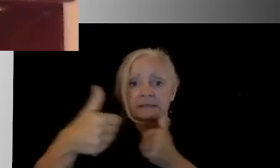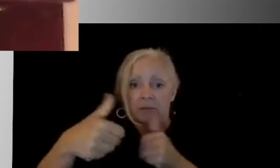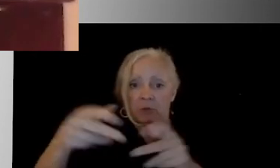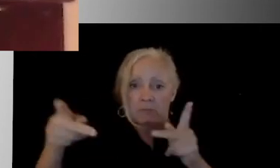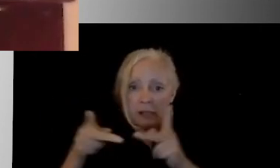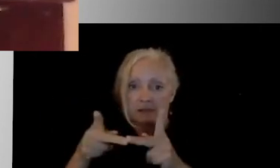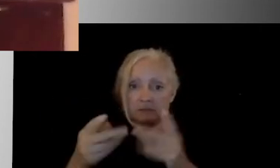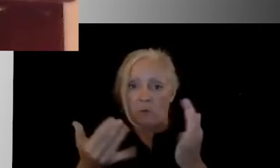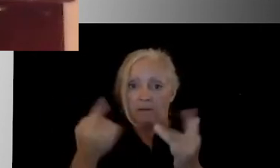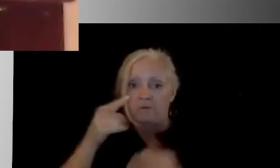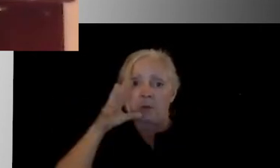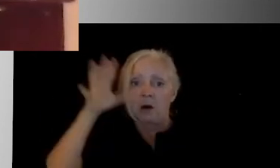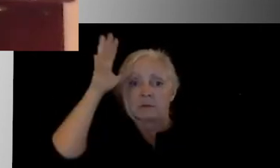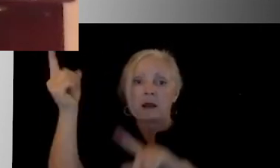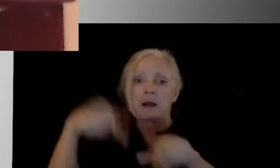Okay.